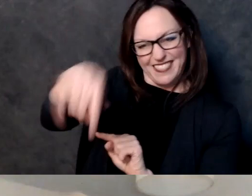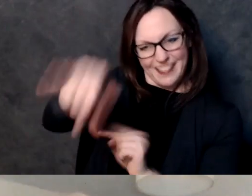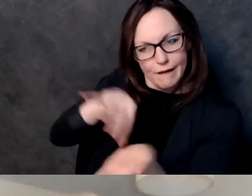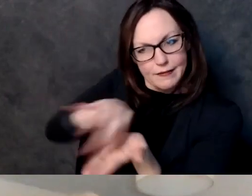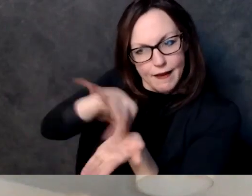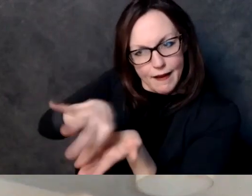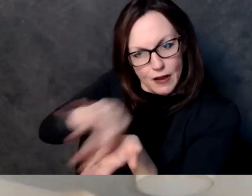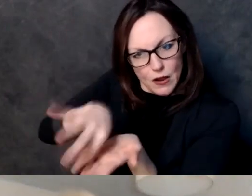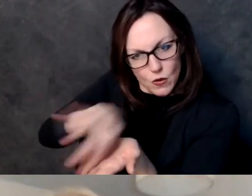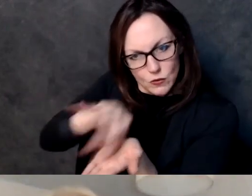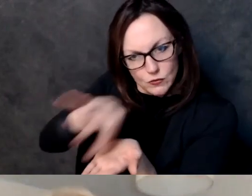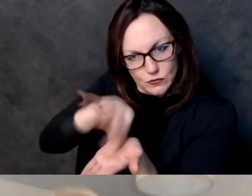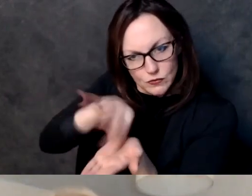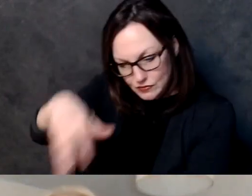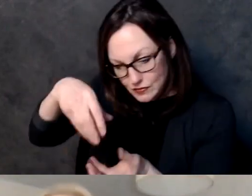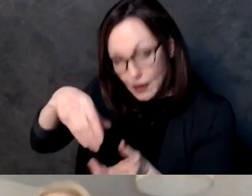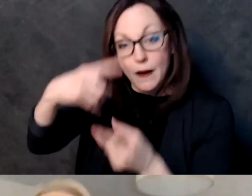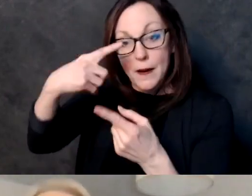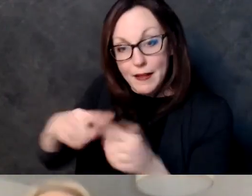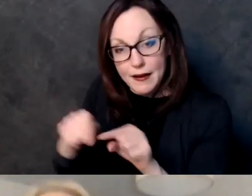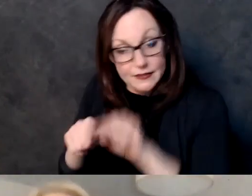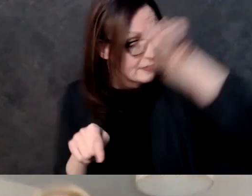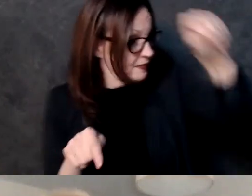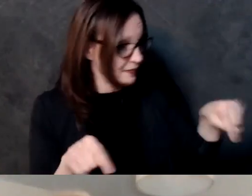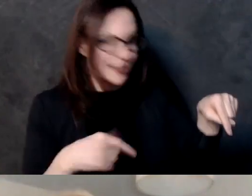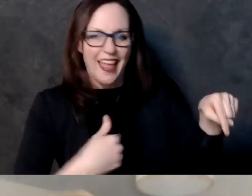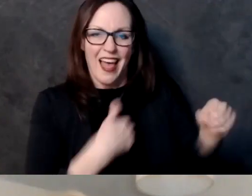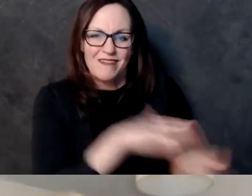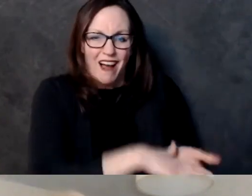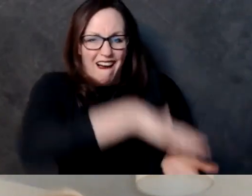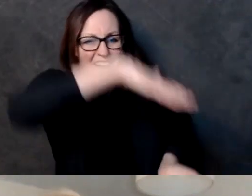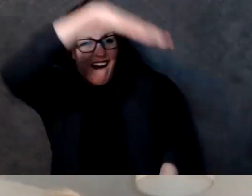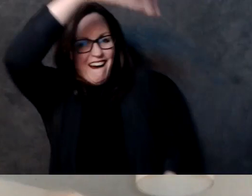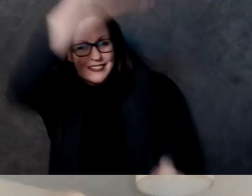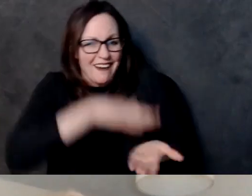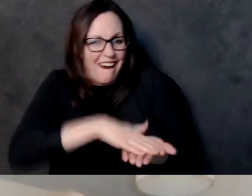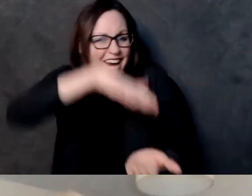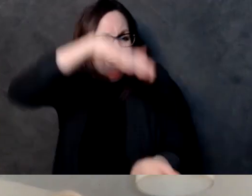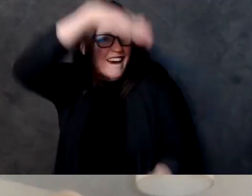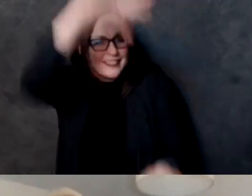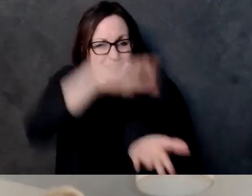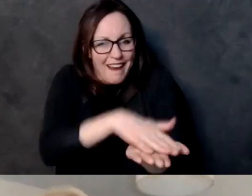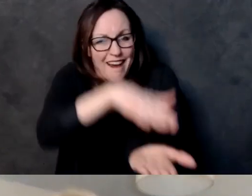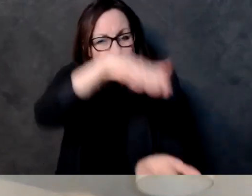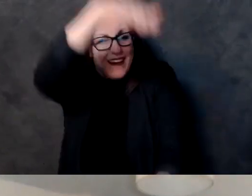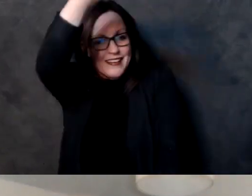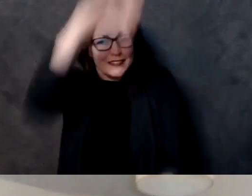supposed to happen um and um i have no concern with our elections here in wisconsin